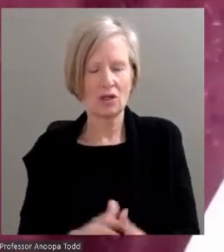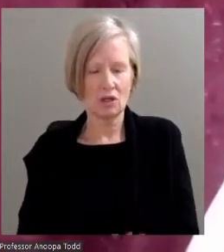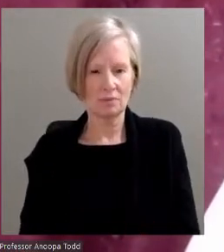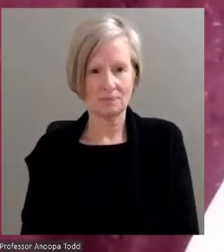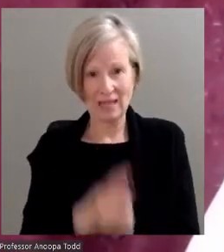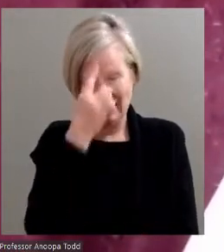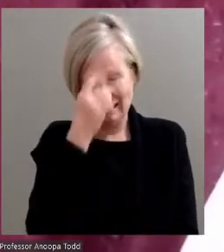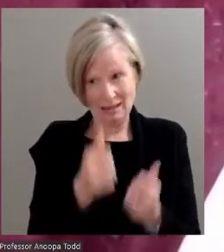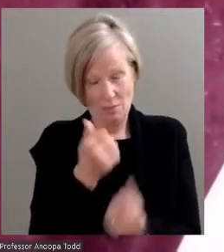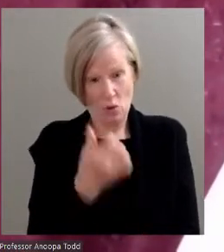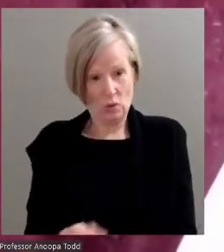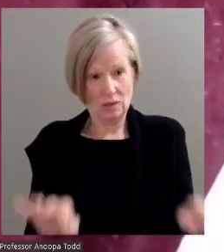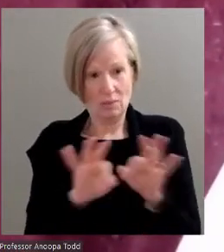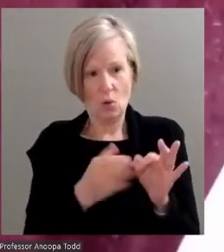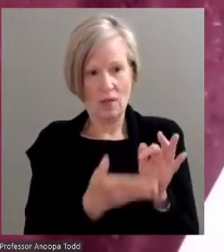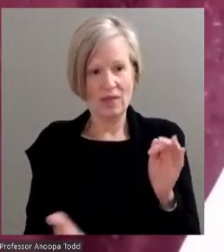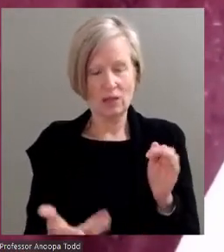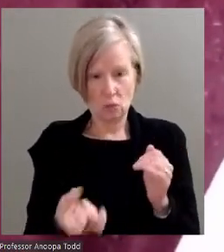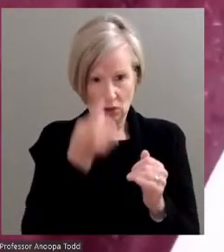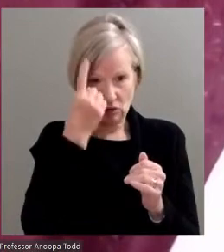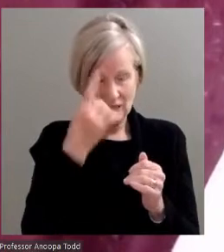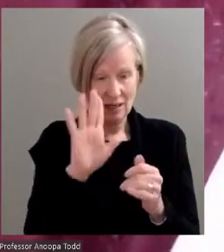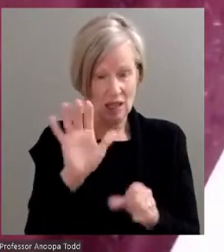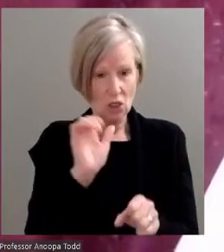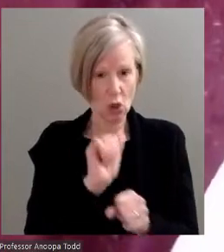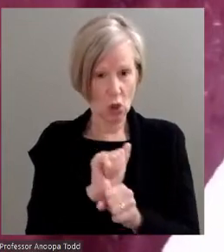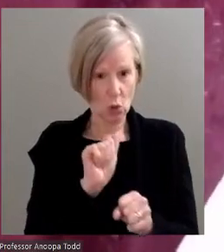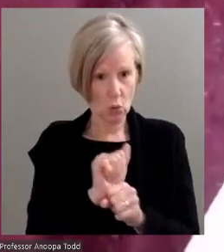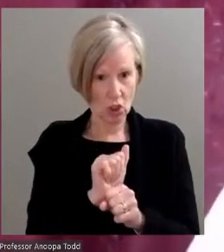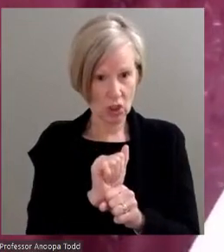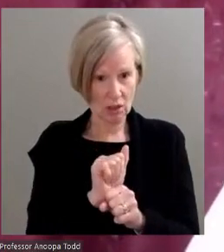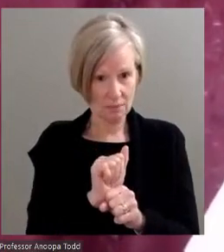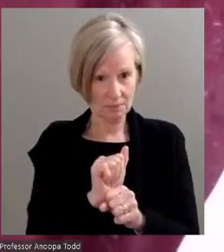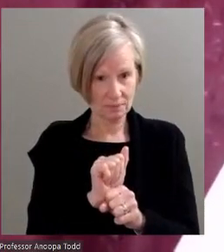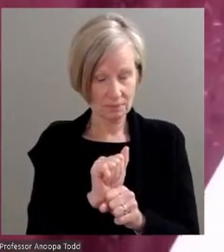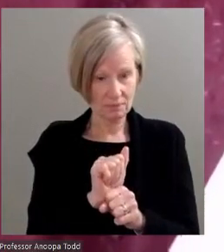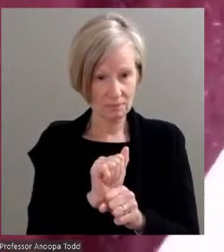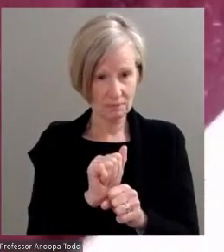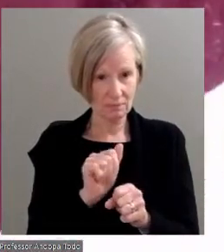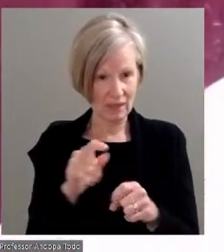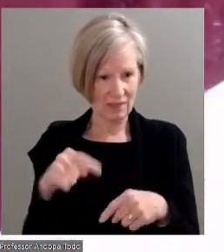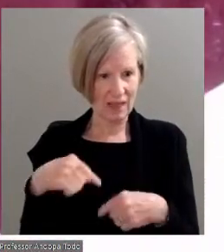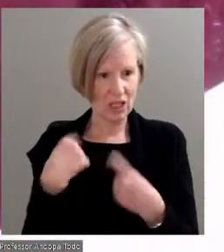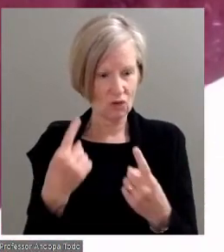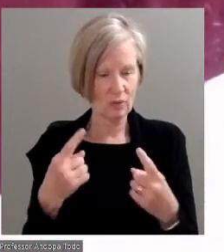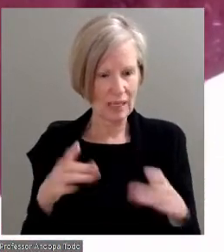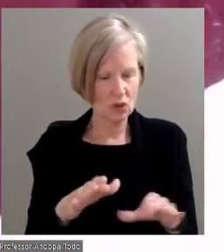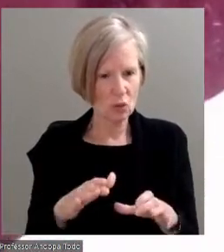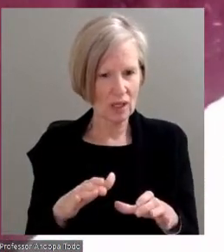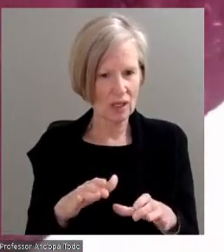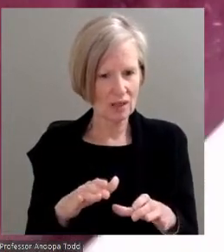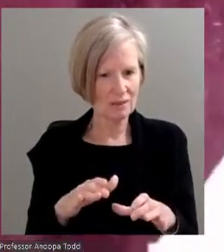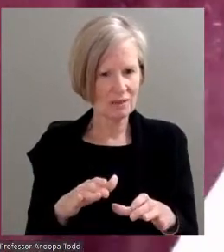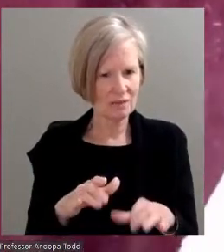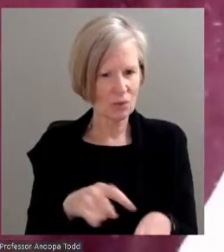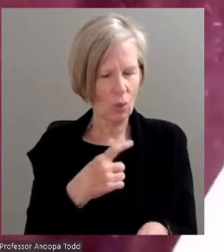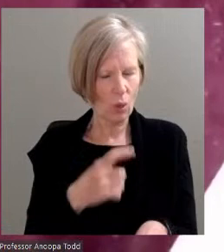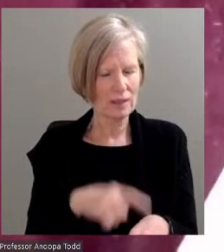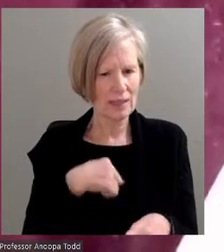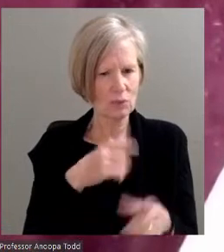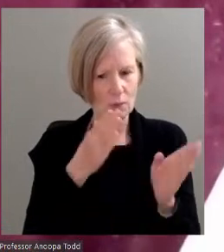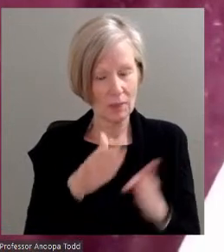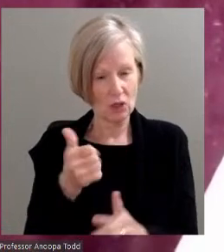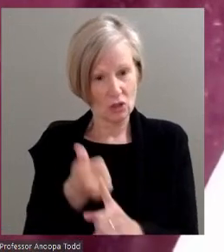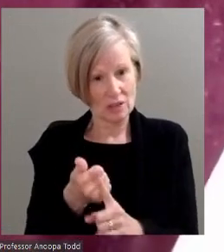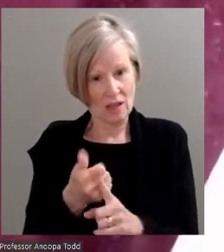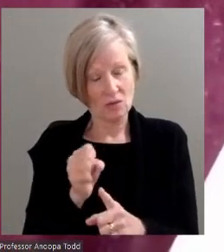important thing is to know that your work, as you've been doing for a while, to prepare yourself for this is the most important thing. So making